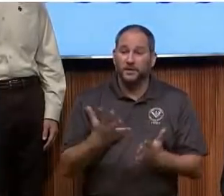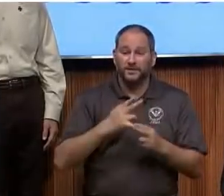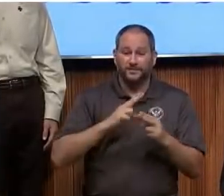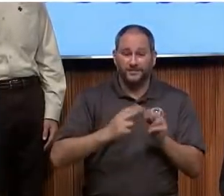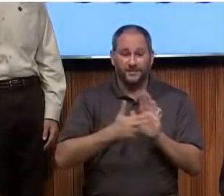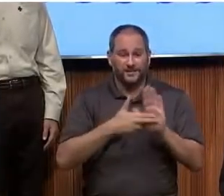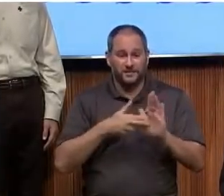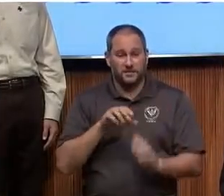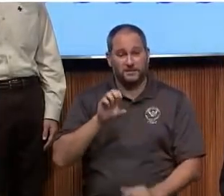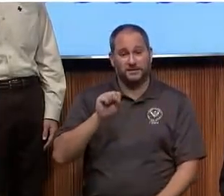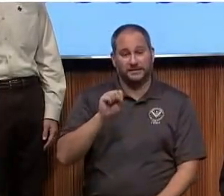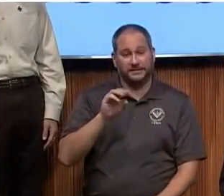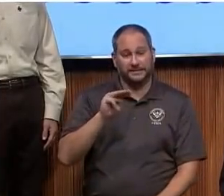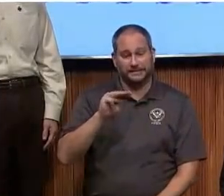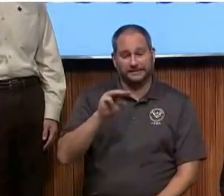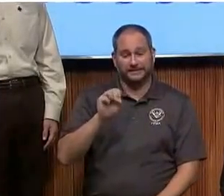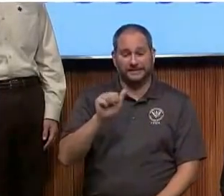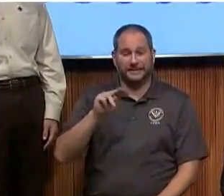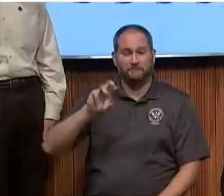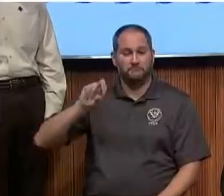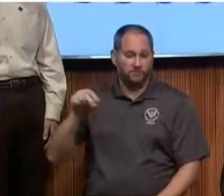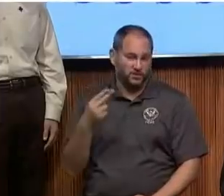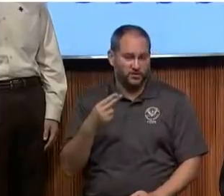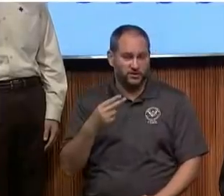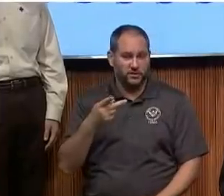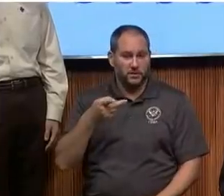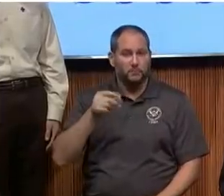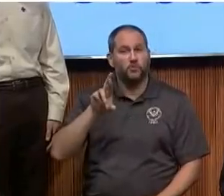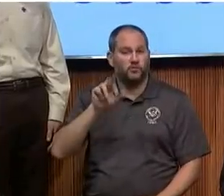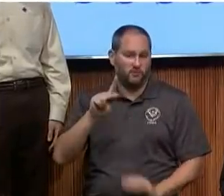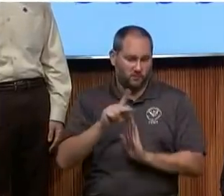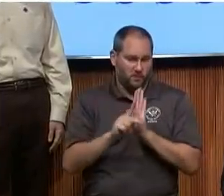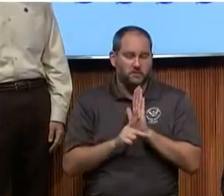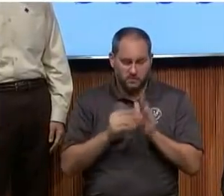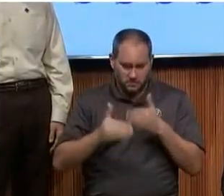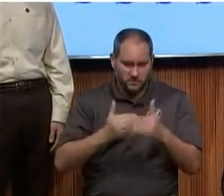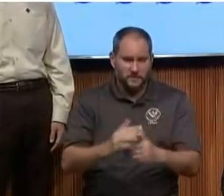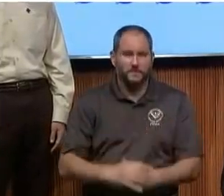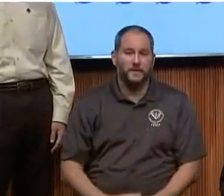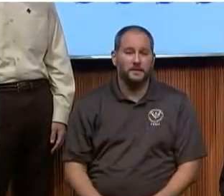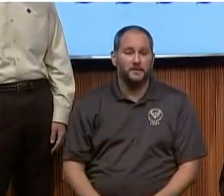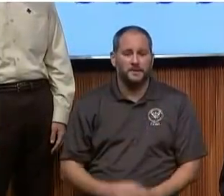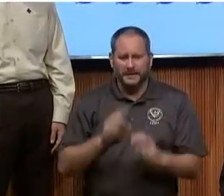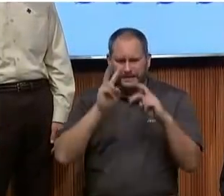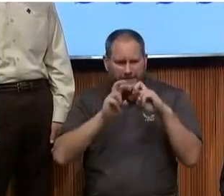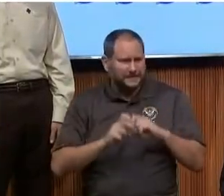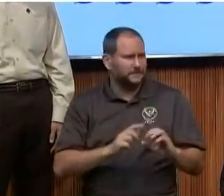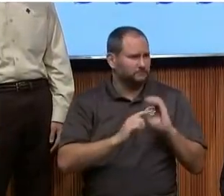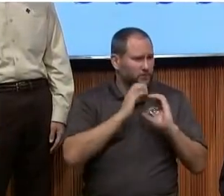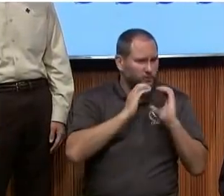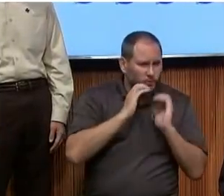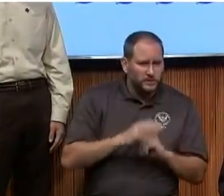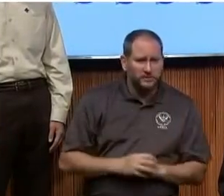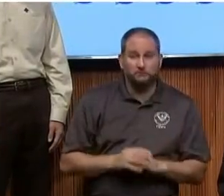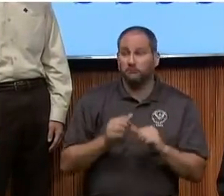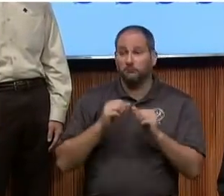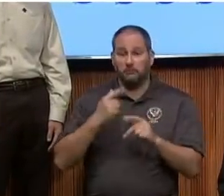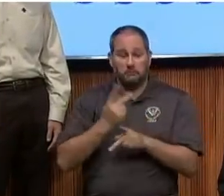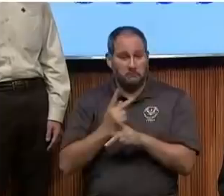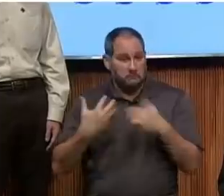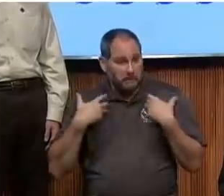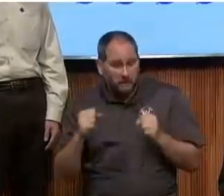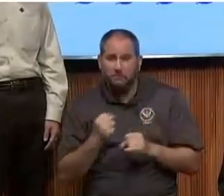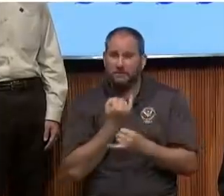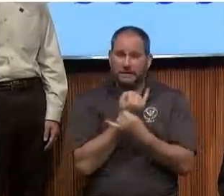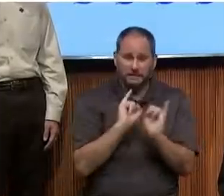protocol, where they assess communication, maintaining health, independence, services and